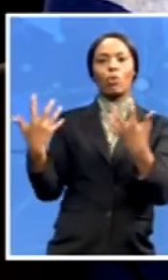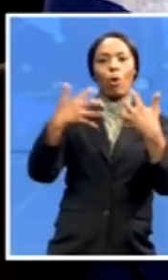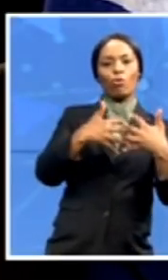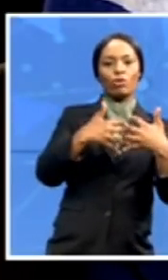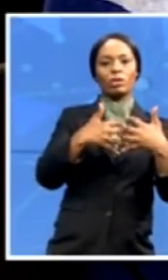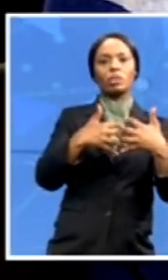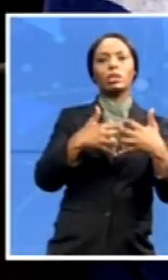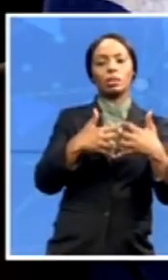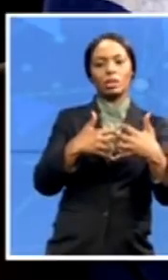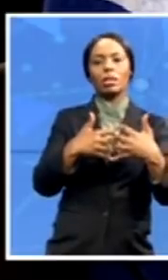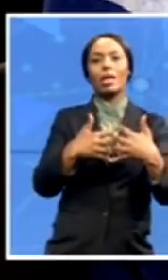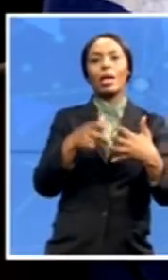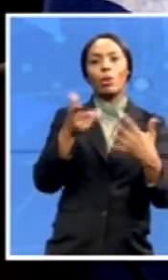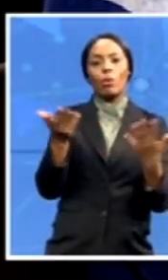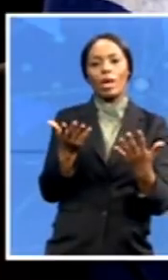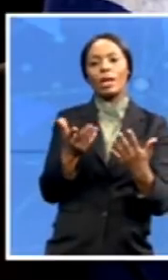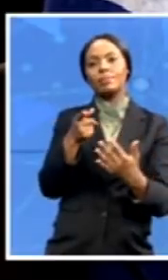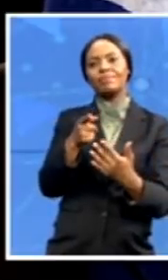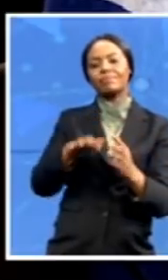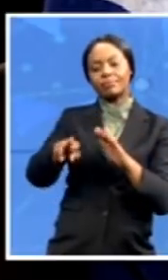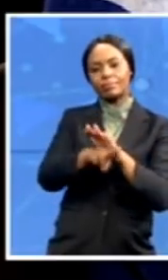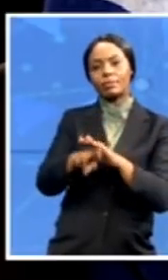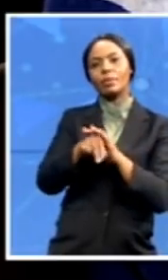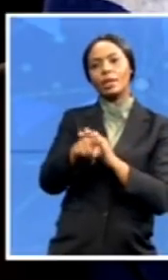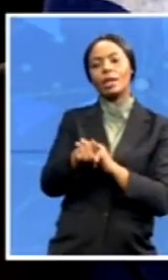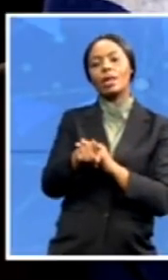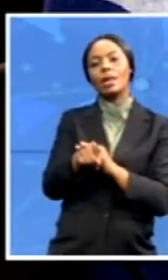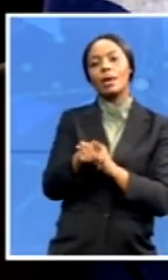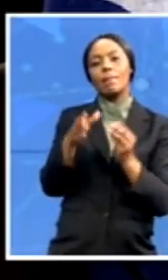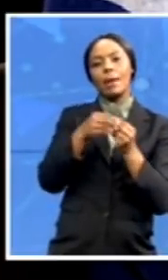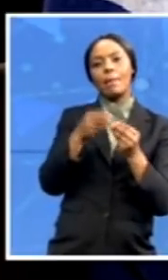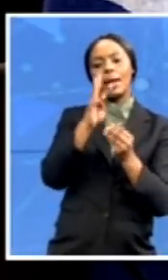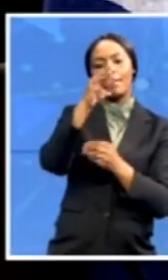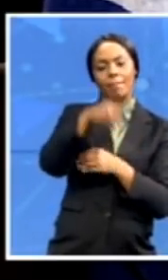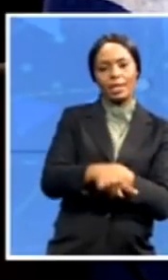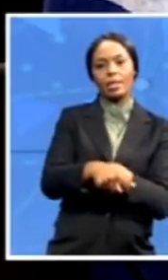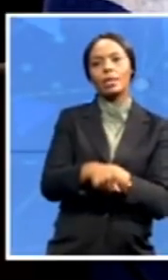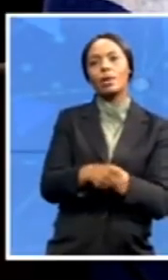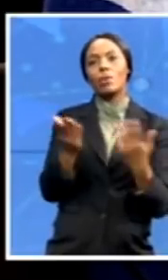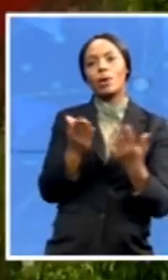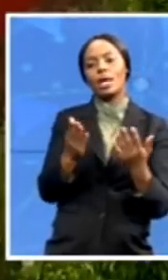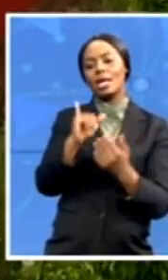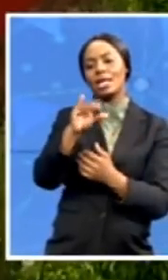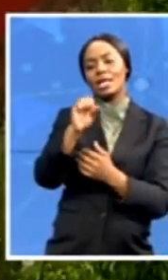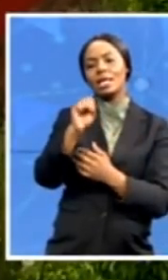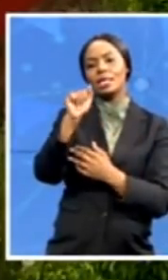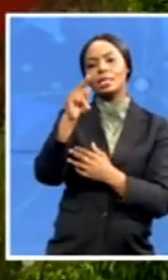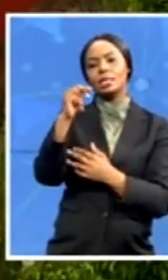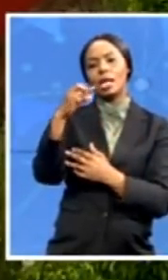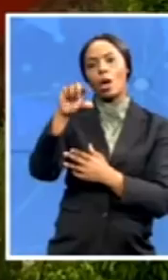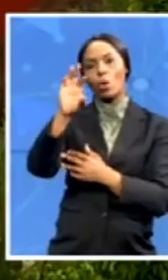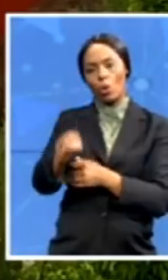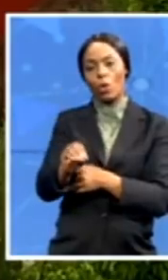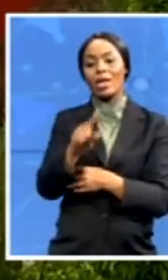a member of the Assembly of the Parliament of Cultures in Istanbul, and was involved with Forum 2000,